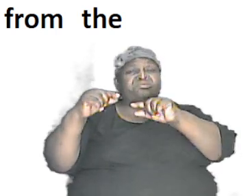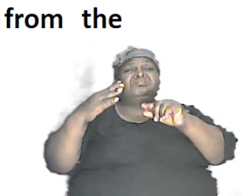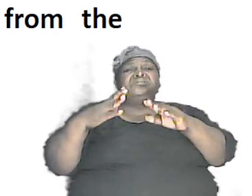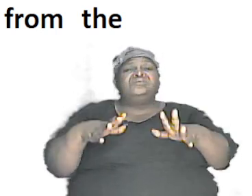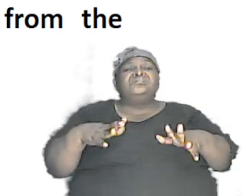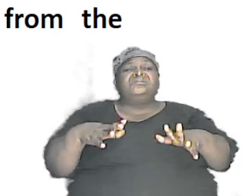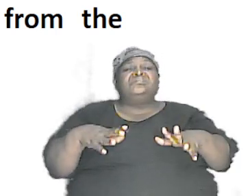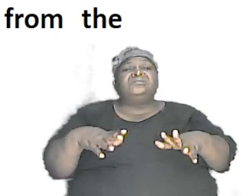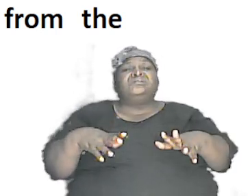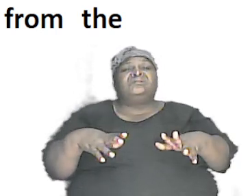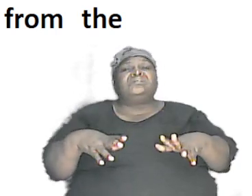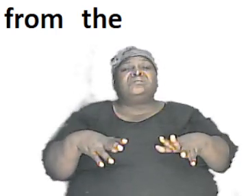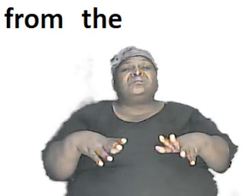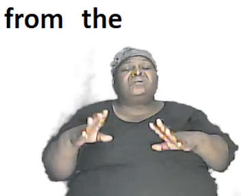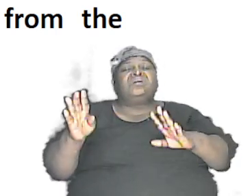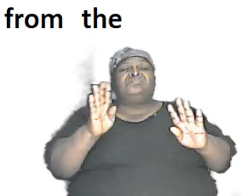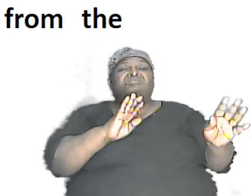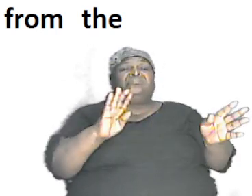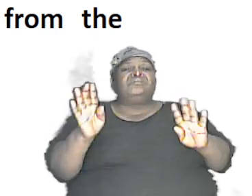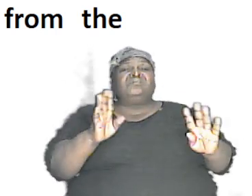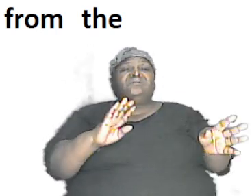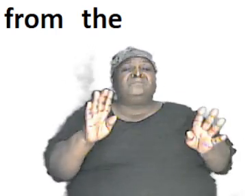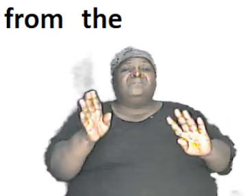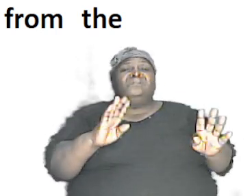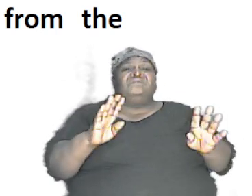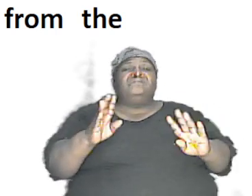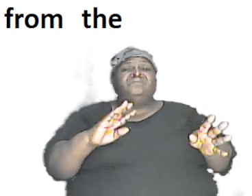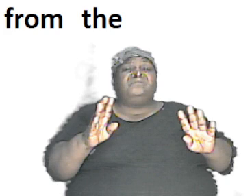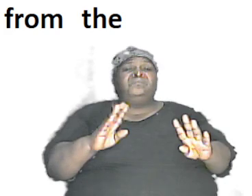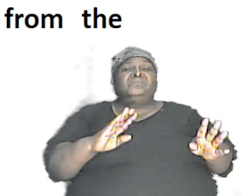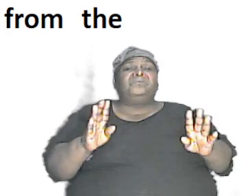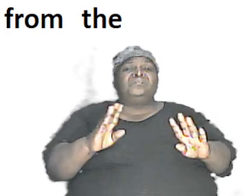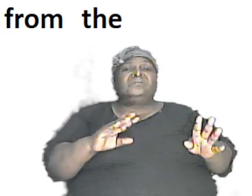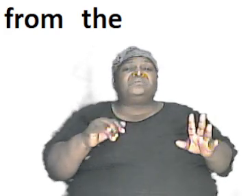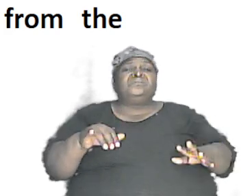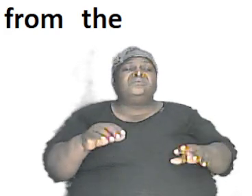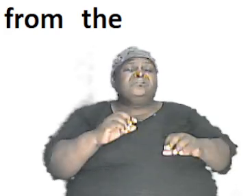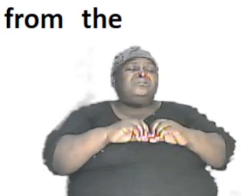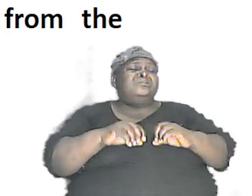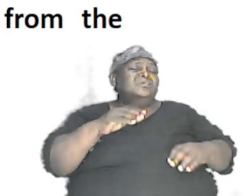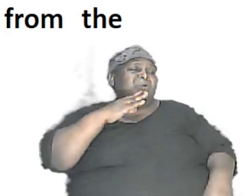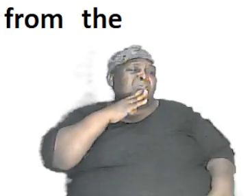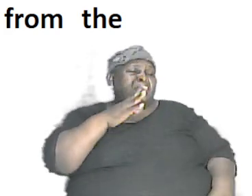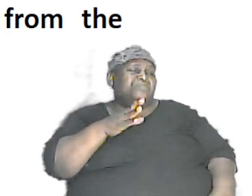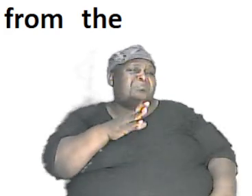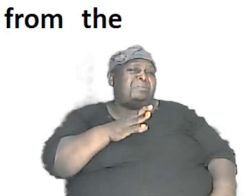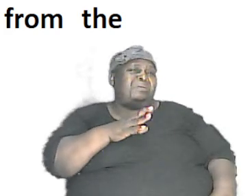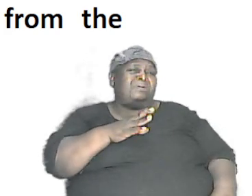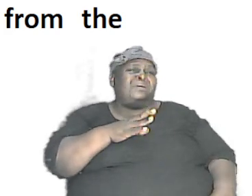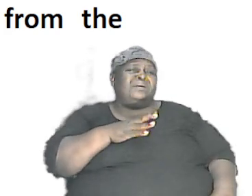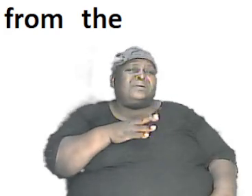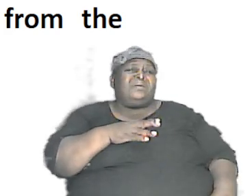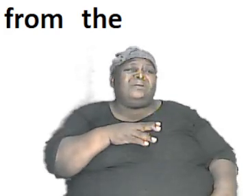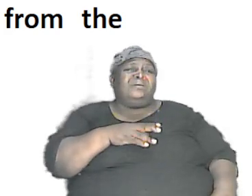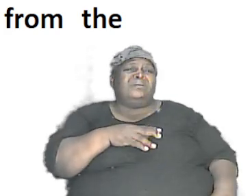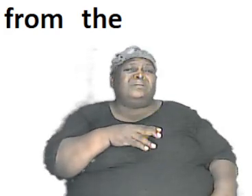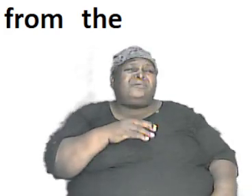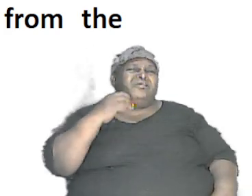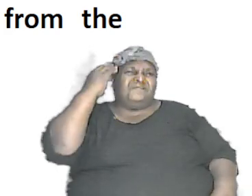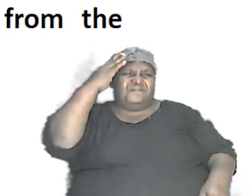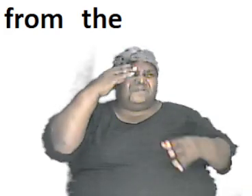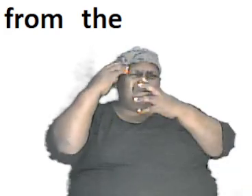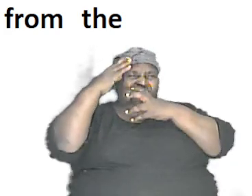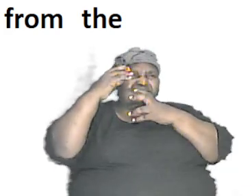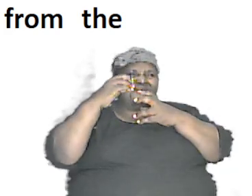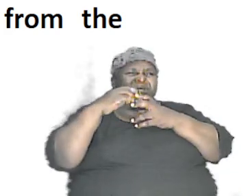morphological and behavioral data and don't be intimidated by these big words I'm just going to define them in a